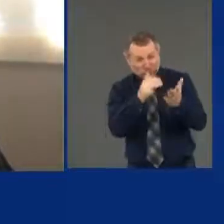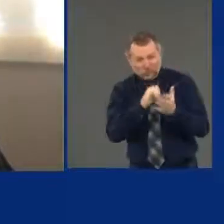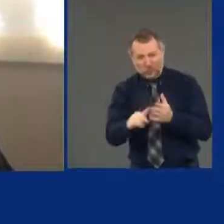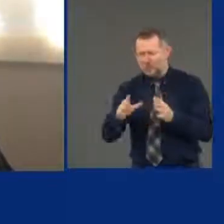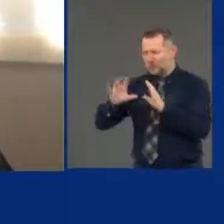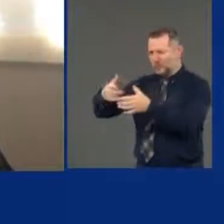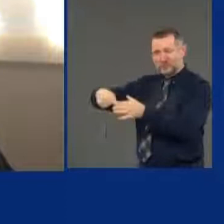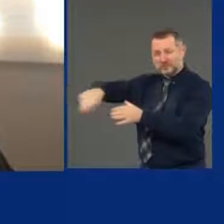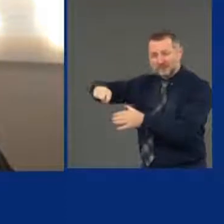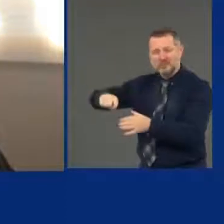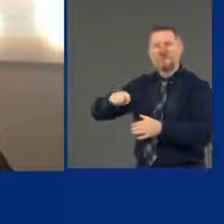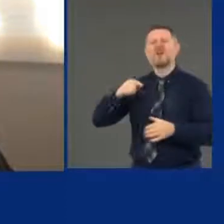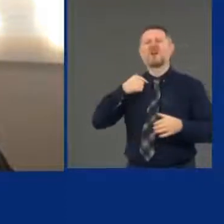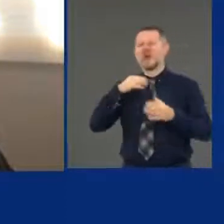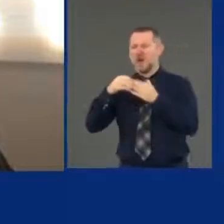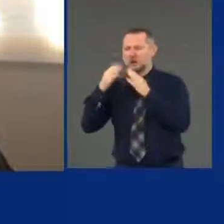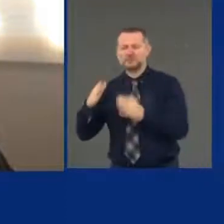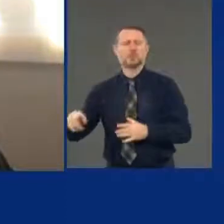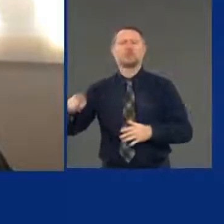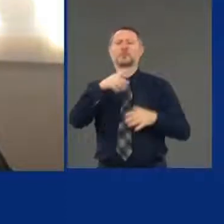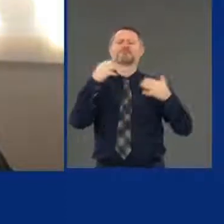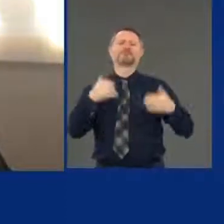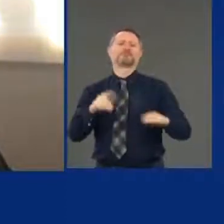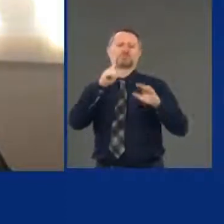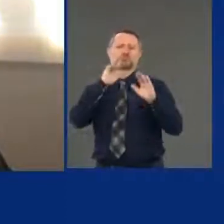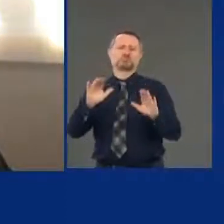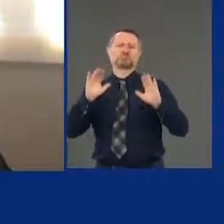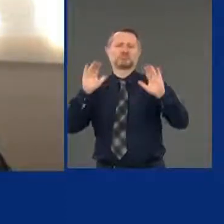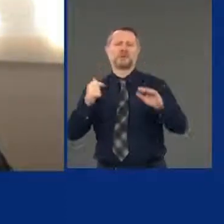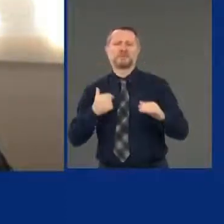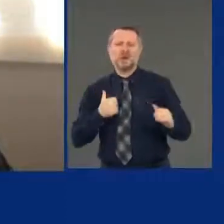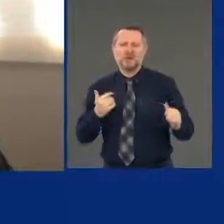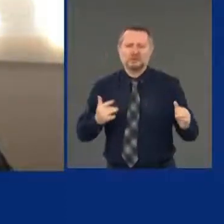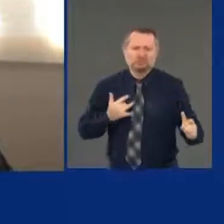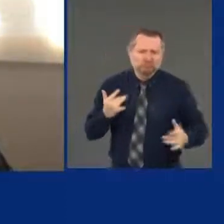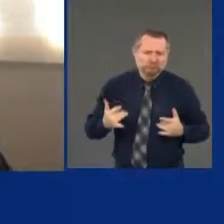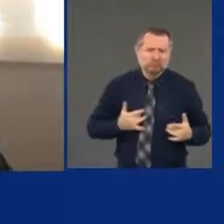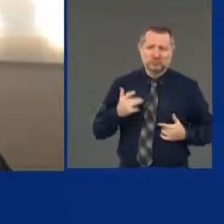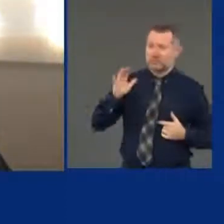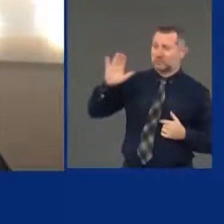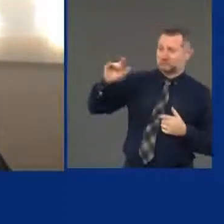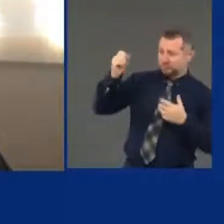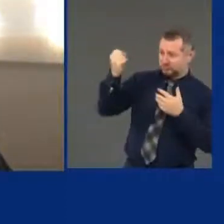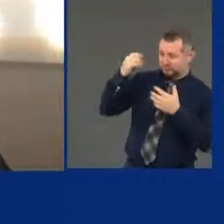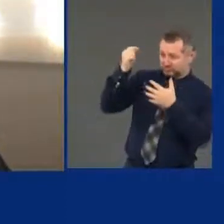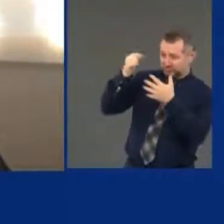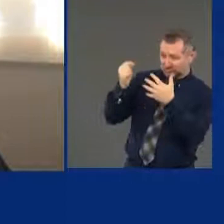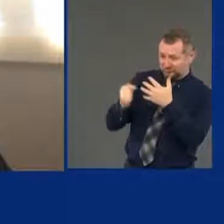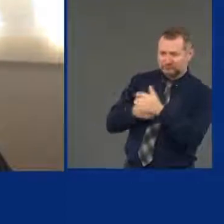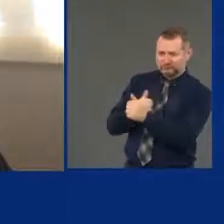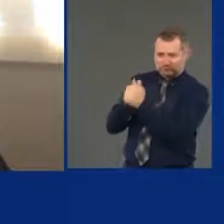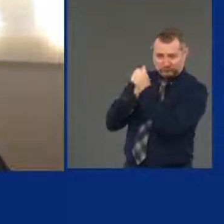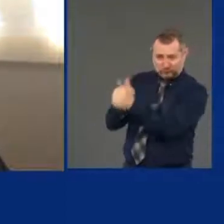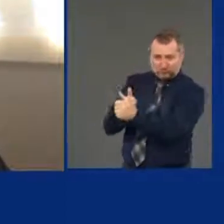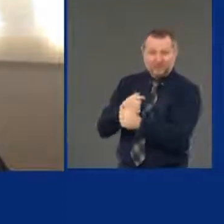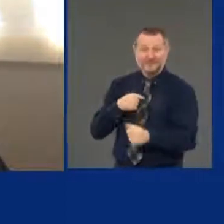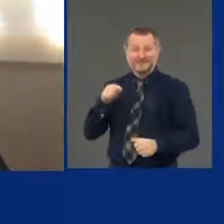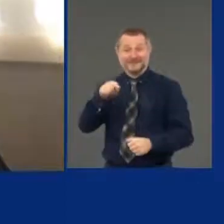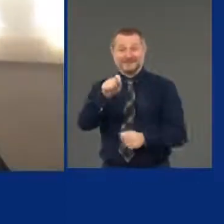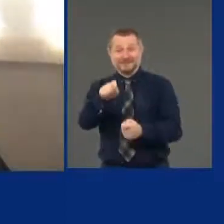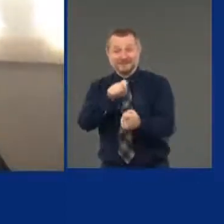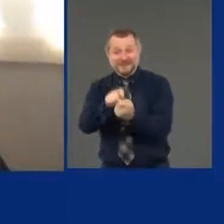excited to be taking your direction to get into those zip codes of the most marginalized